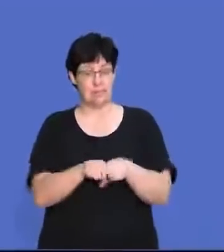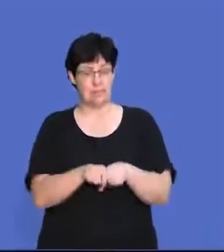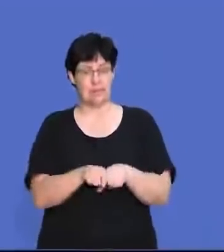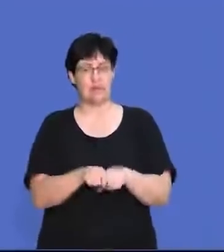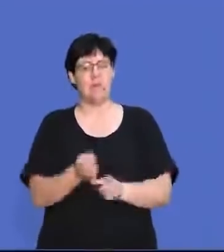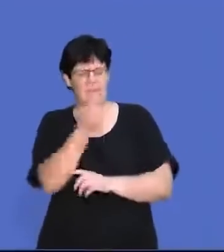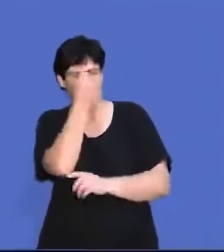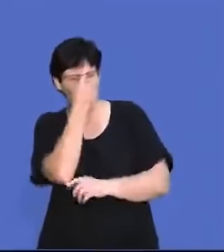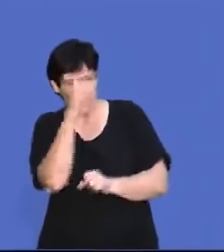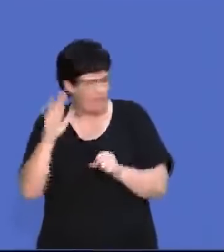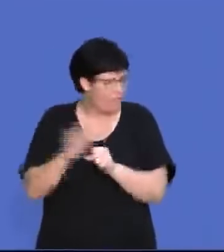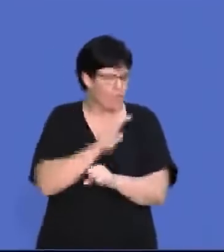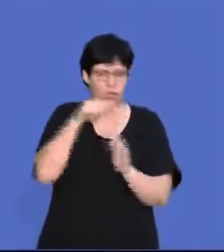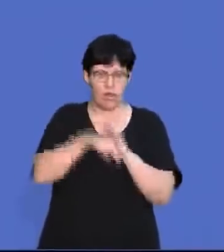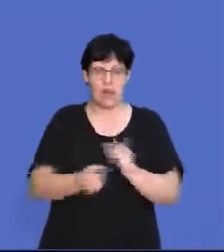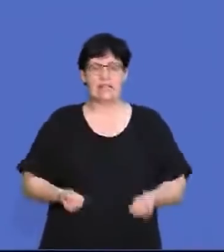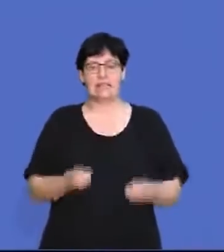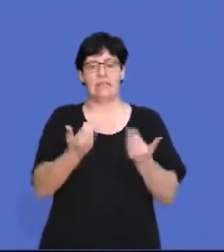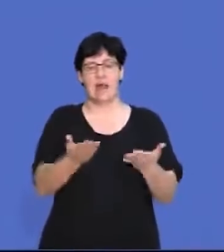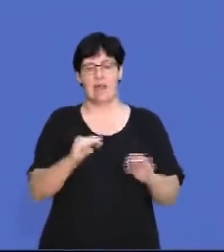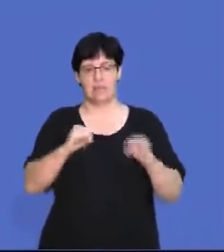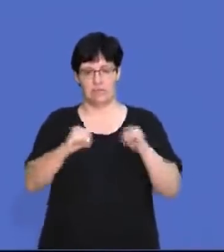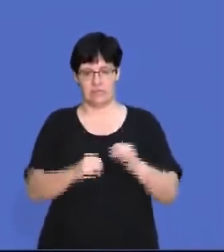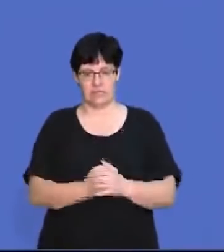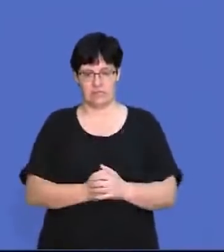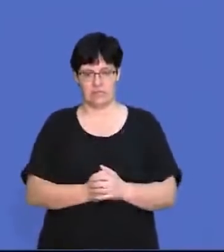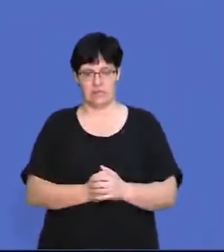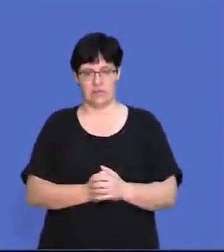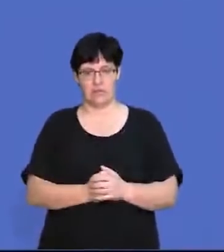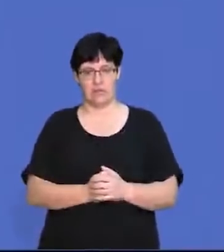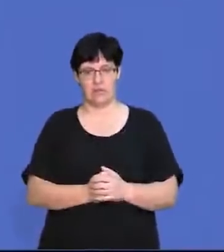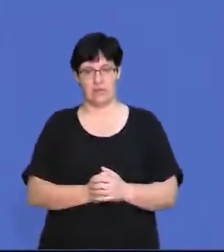And then we must have a thorough understanding of supply management.